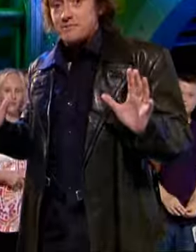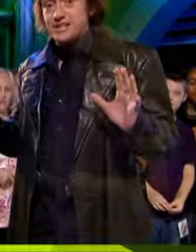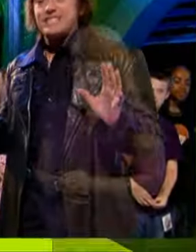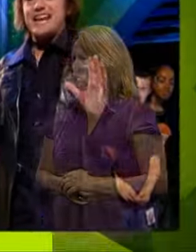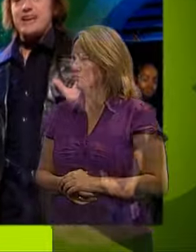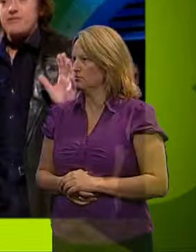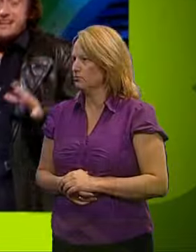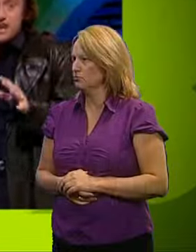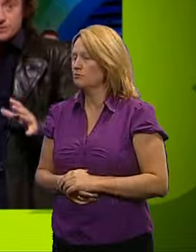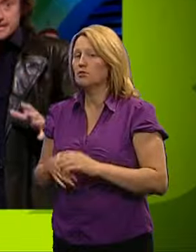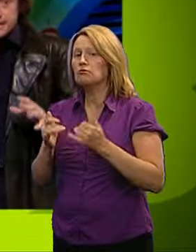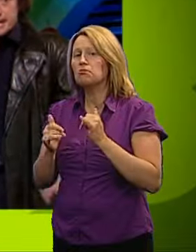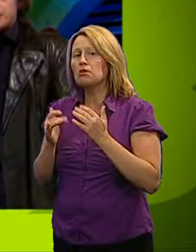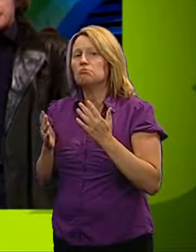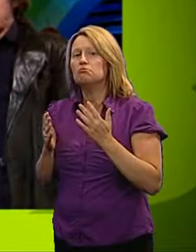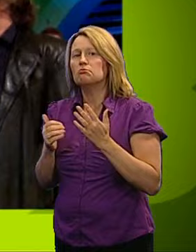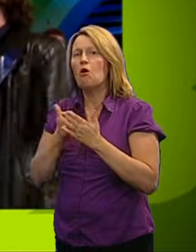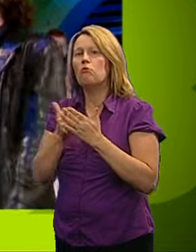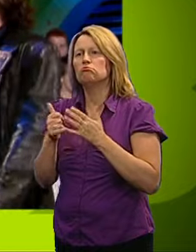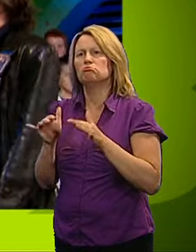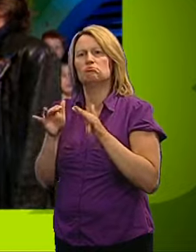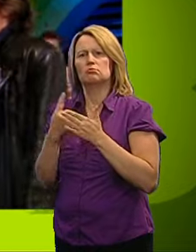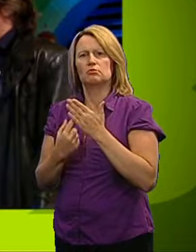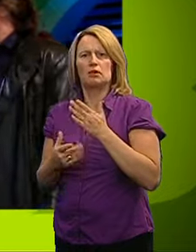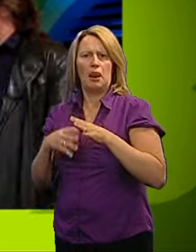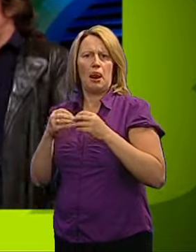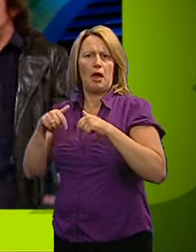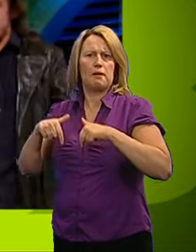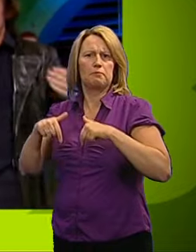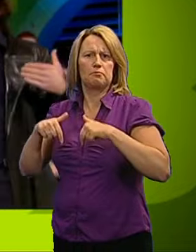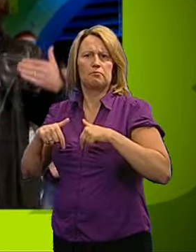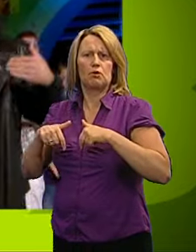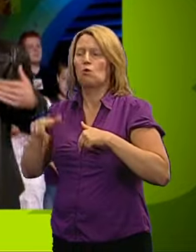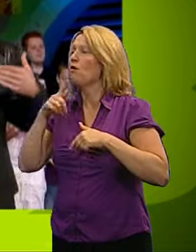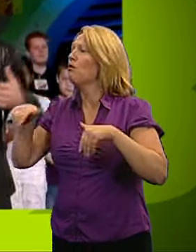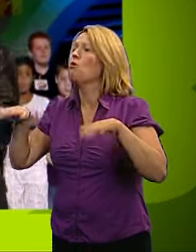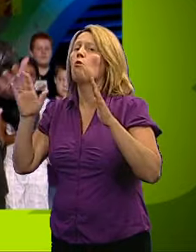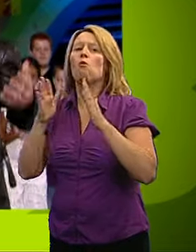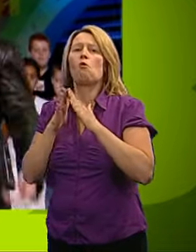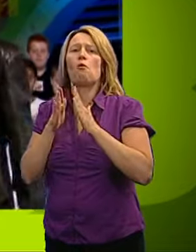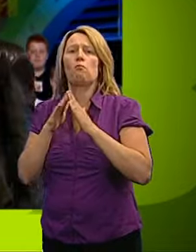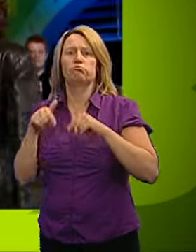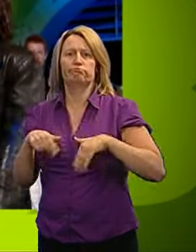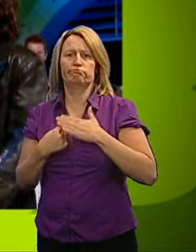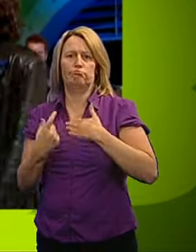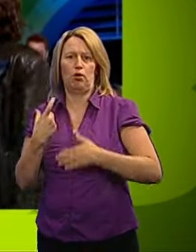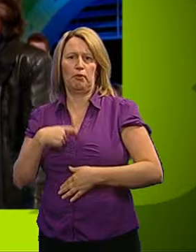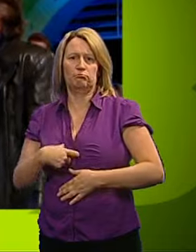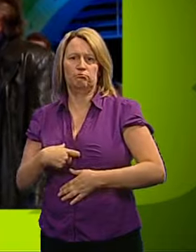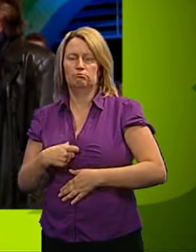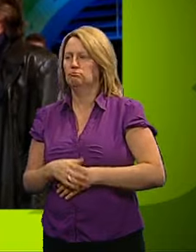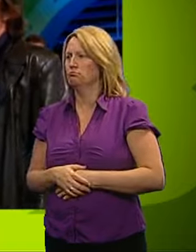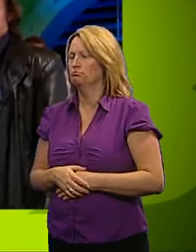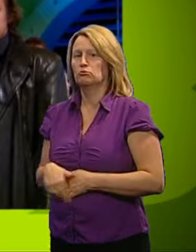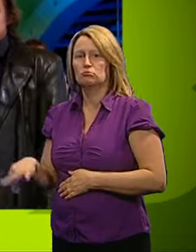Sometimes it does get very lonely here in the lab. When you lot have all gone home and I'm the only human here, lab rats don't count, obviously.